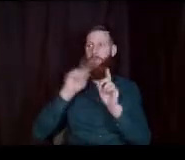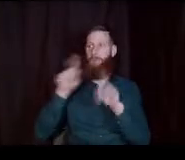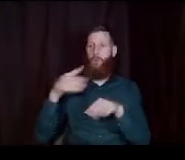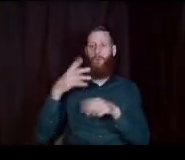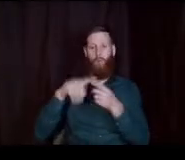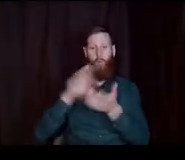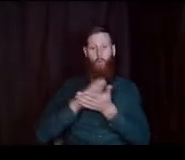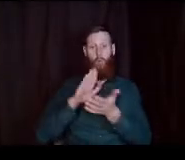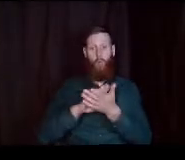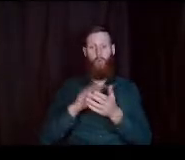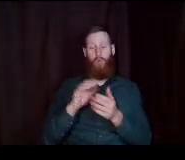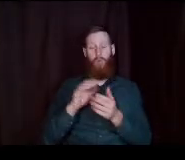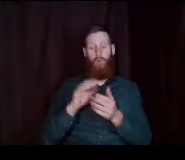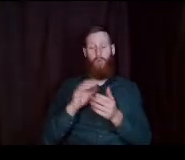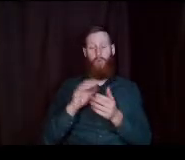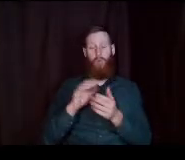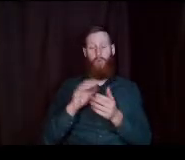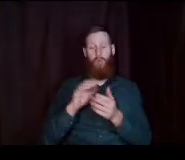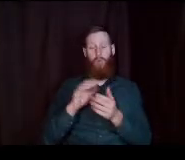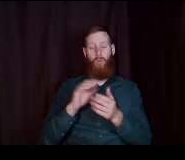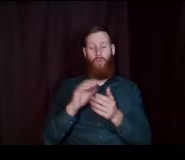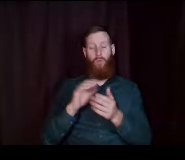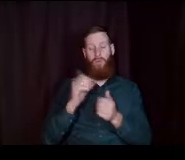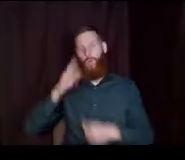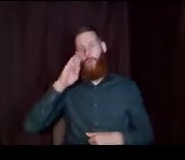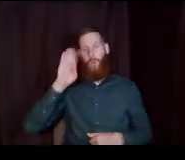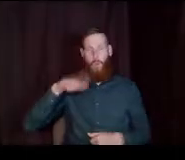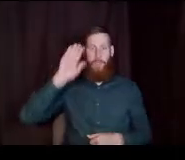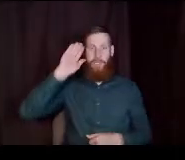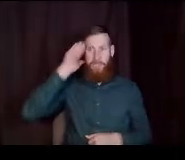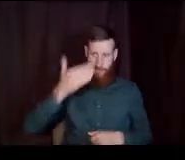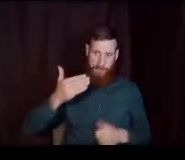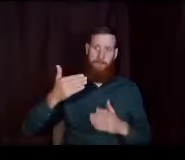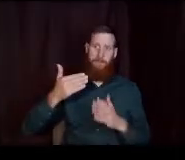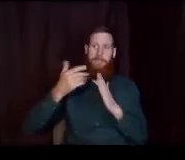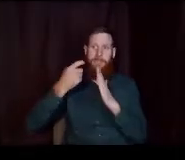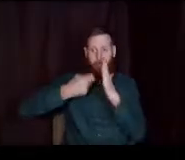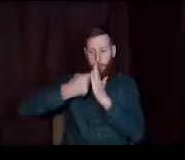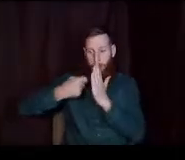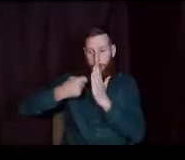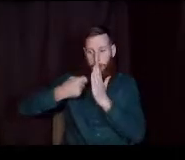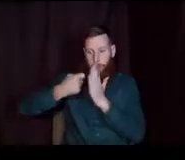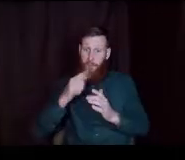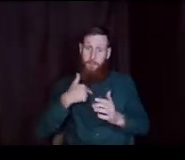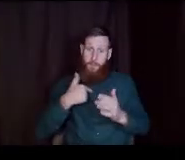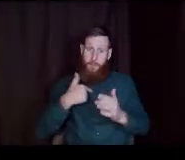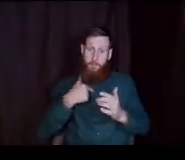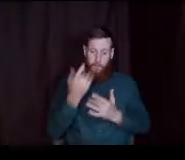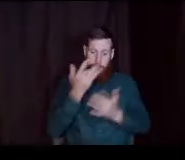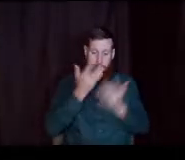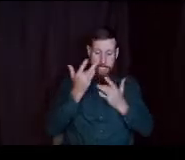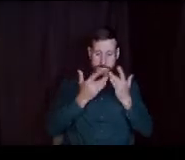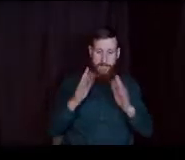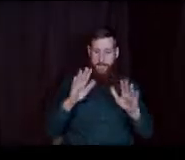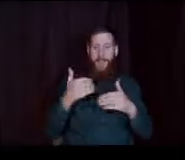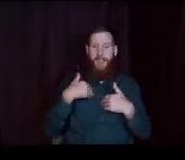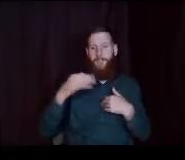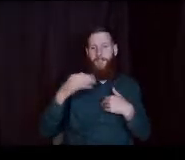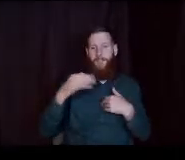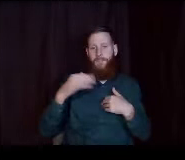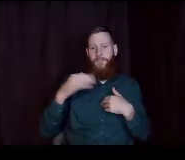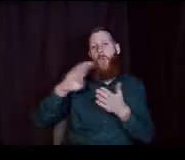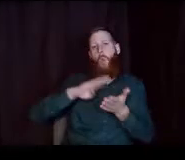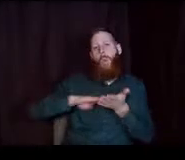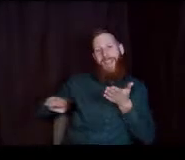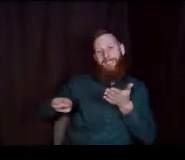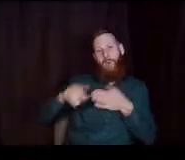bucks a piece now i know that sounds pricey and i already said i'm frugal so i want to make sure you know there's fee waivers uh you just